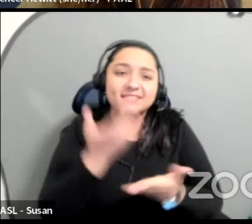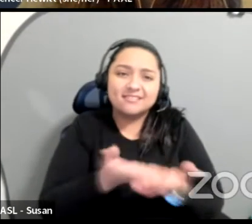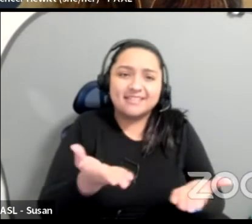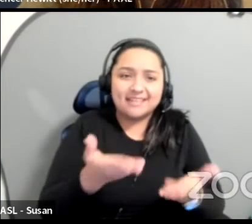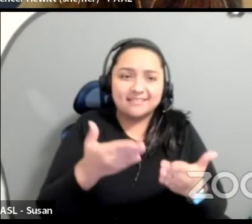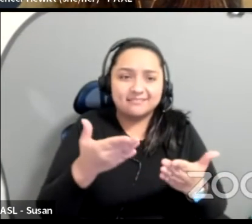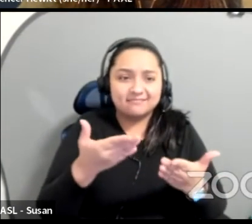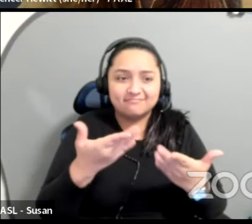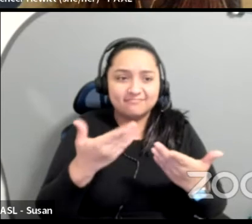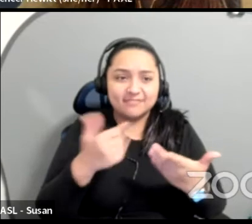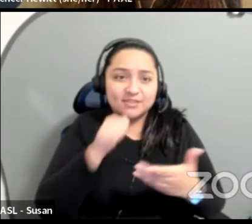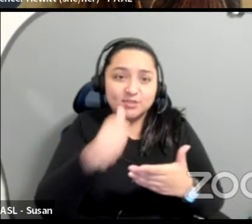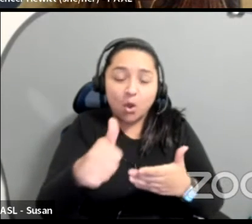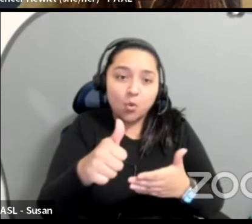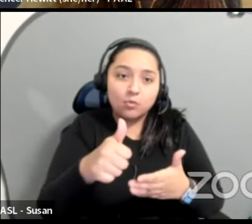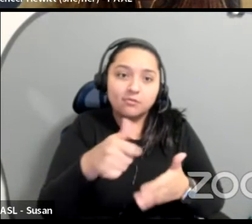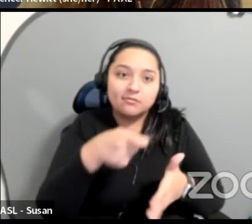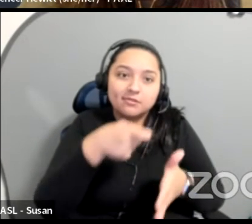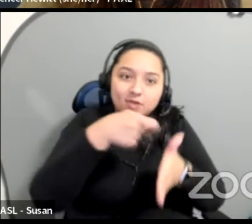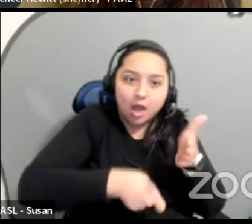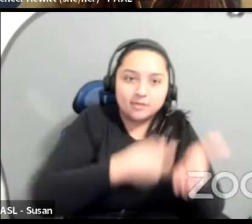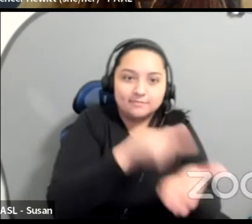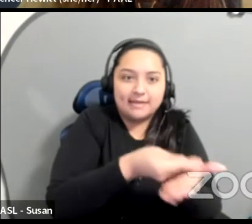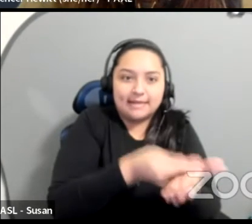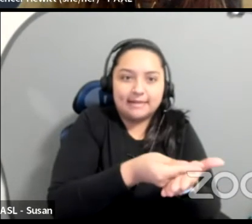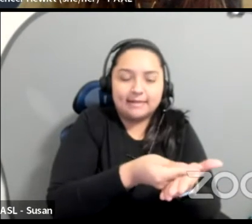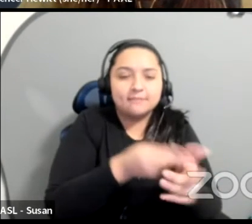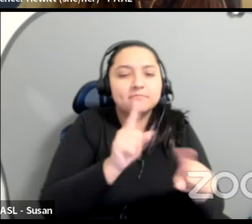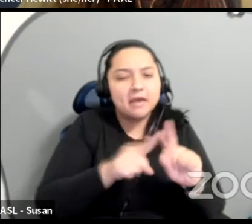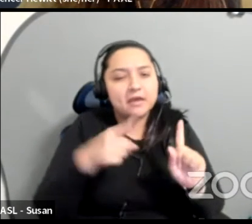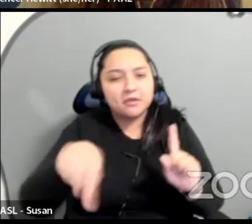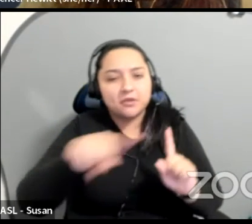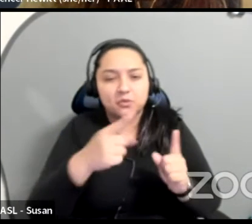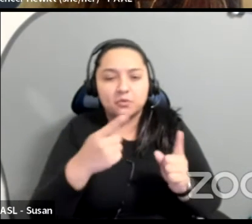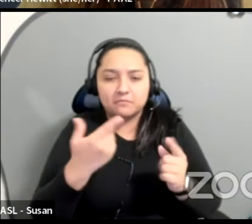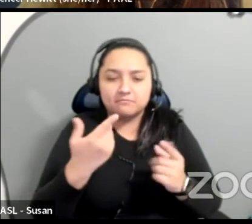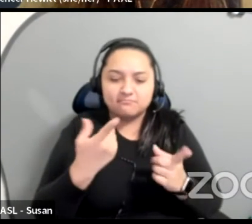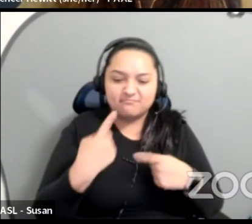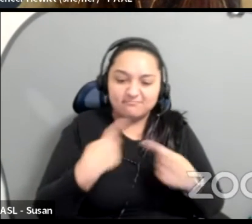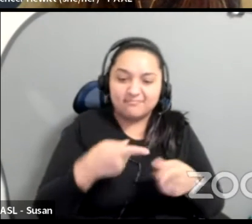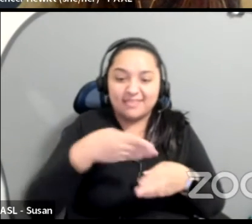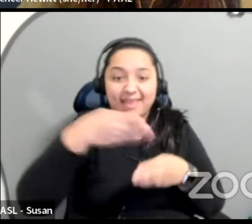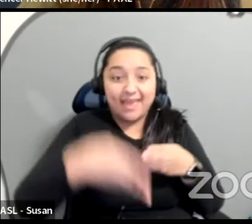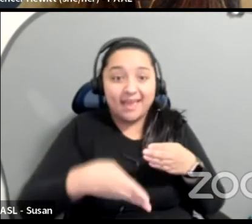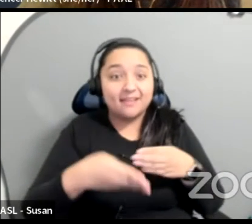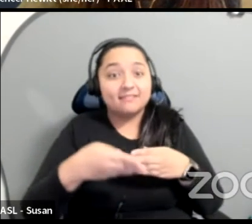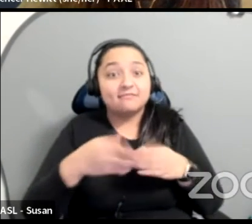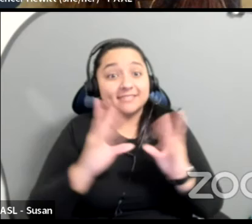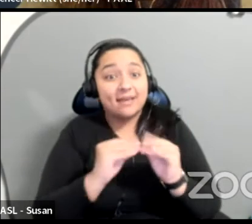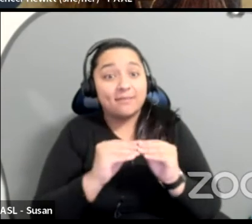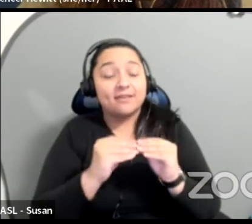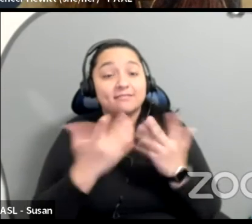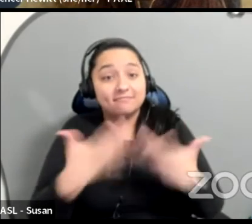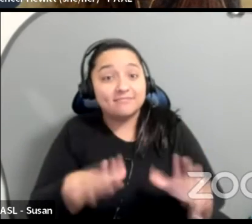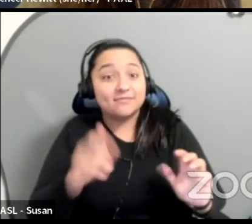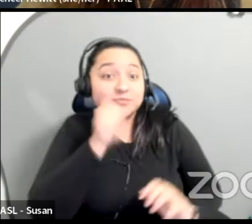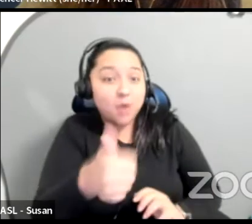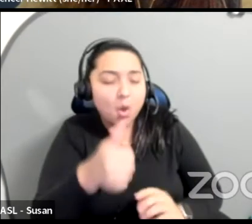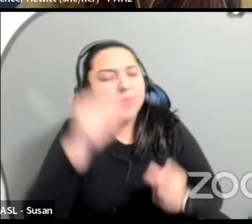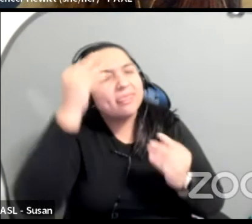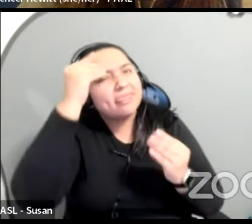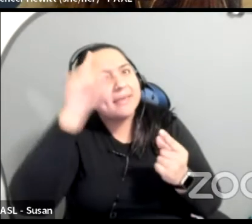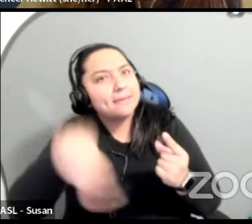think about this, think about at the end of these three days, what kind of lever are you going to pull in your organization to,